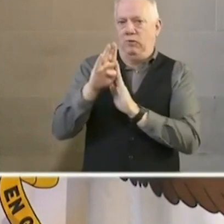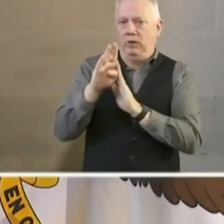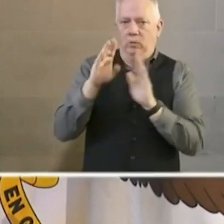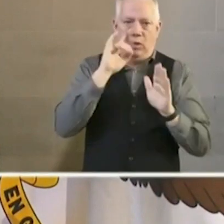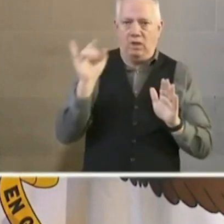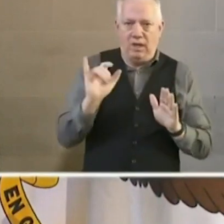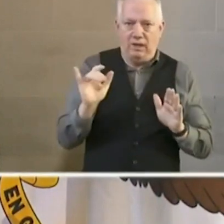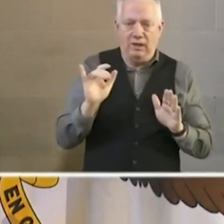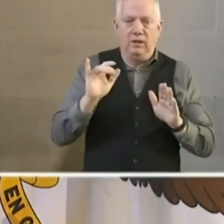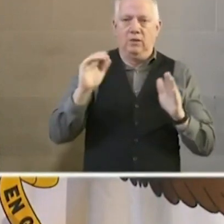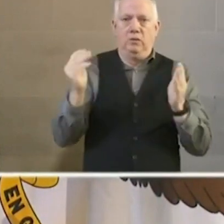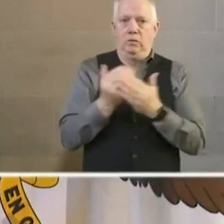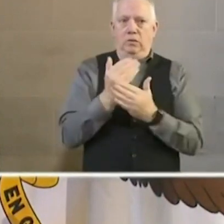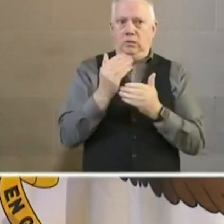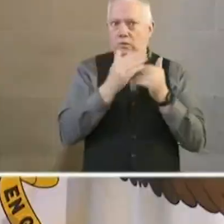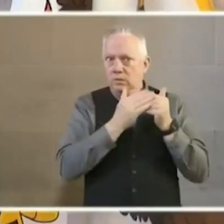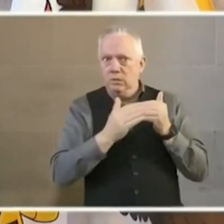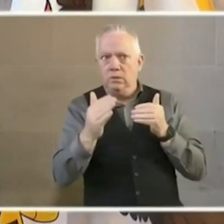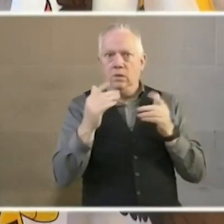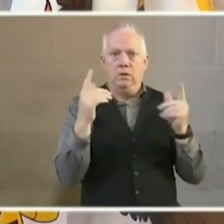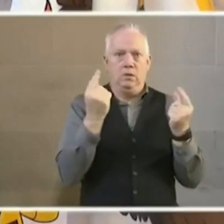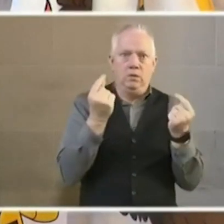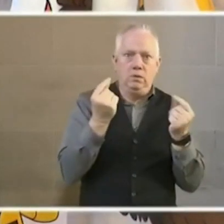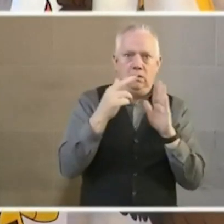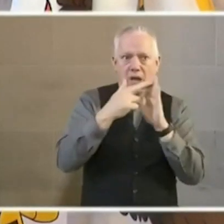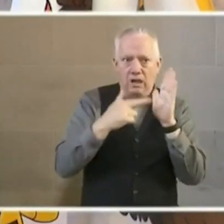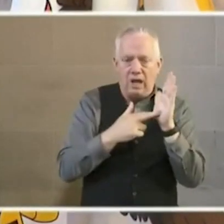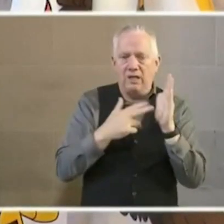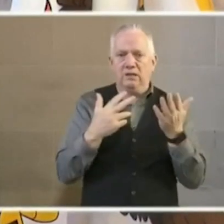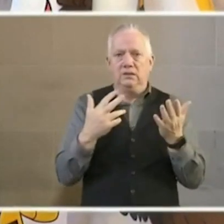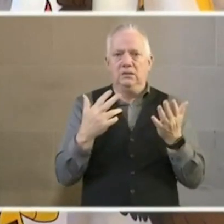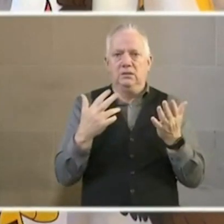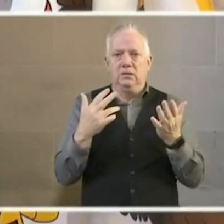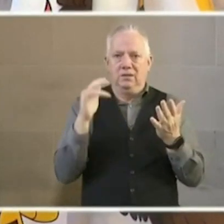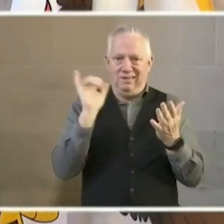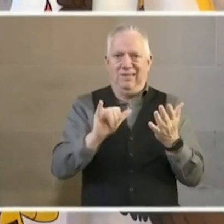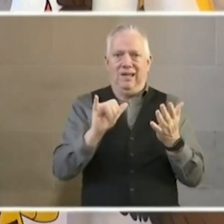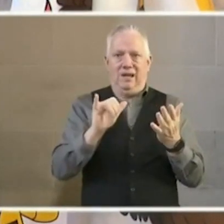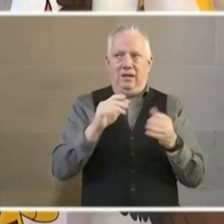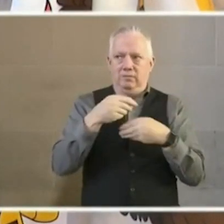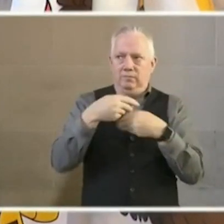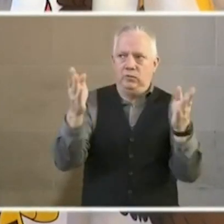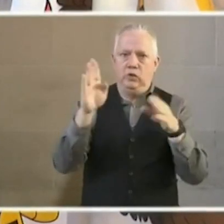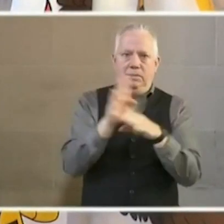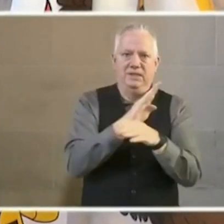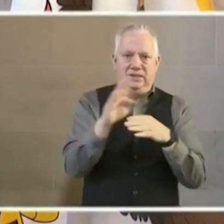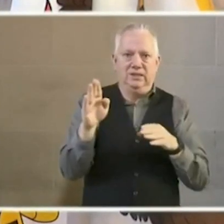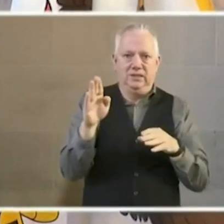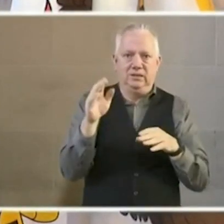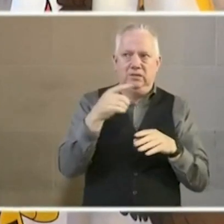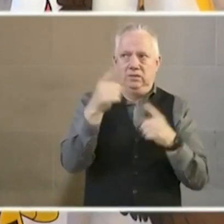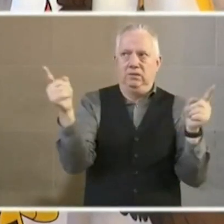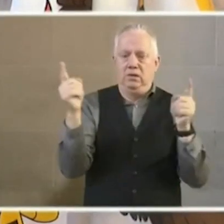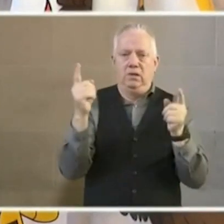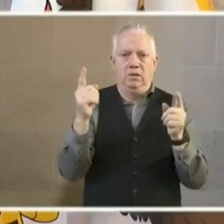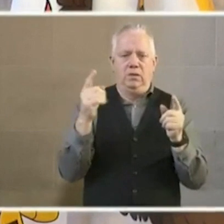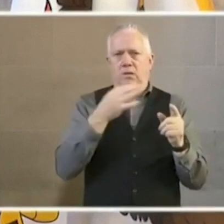that might look like, what the new normal with the guidelines and providing that to our businesses who are wondering, okay,